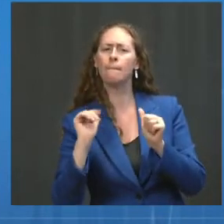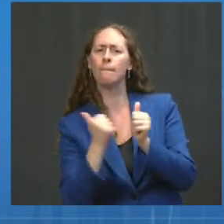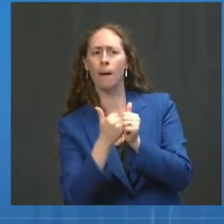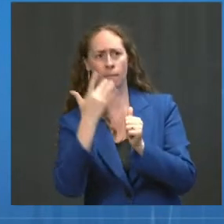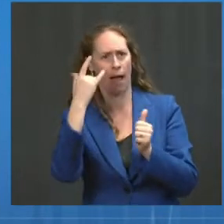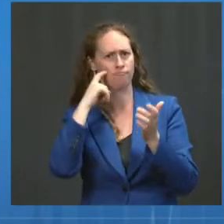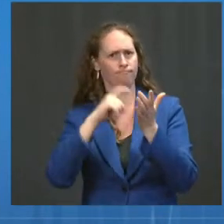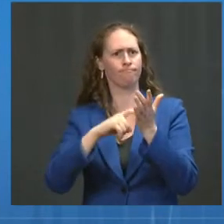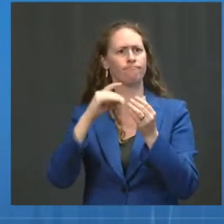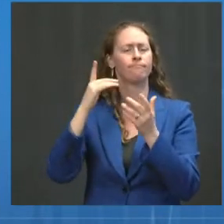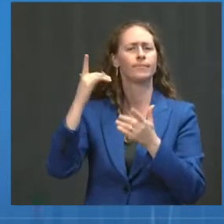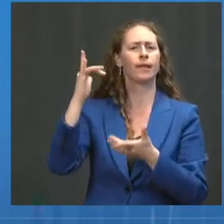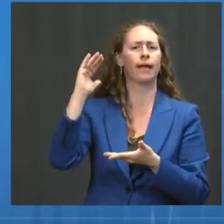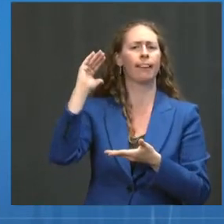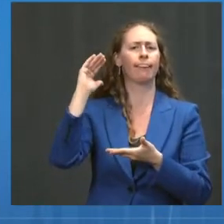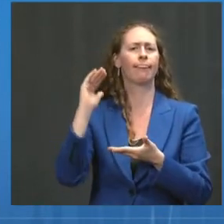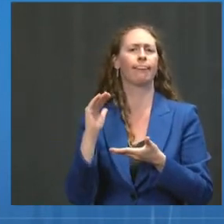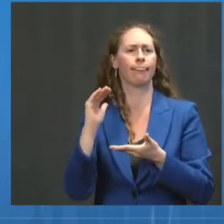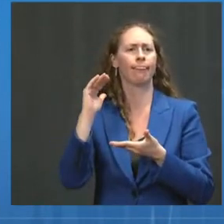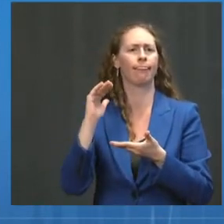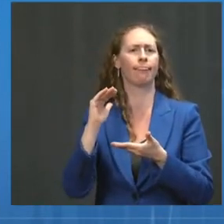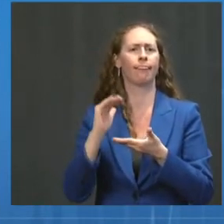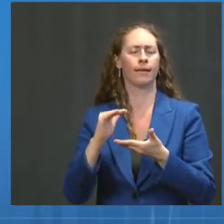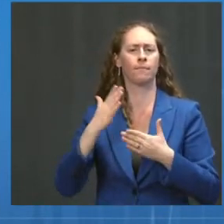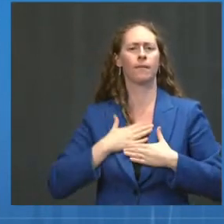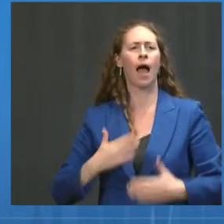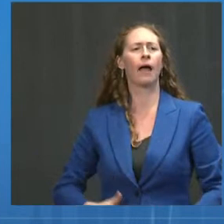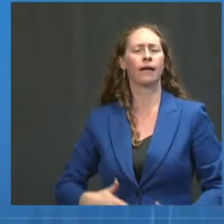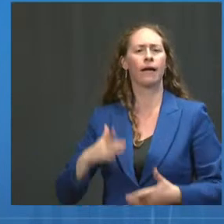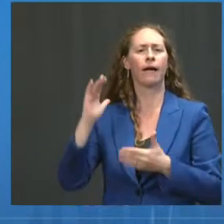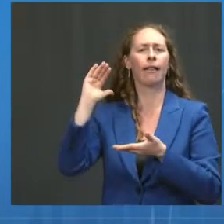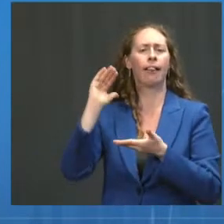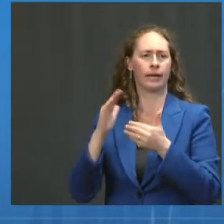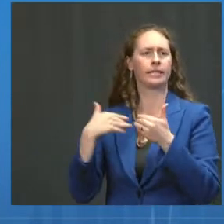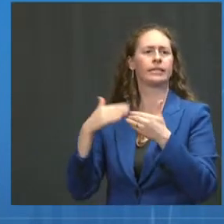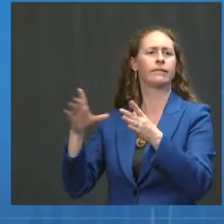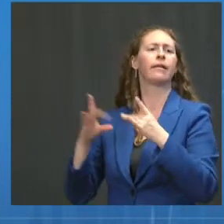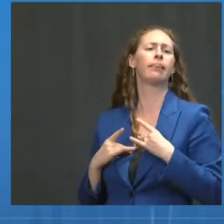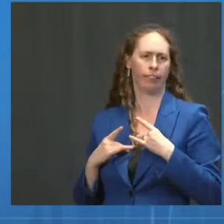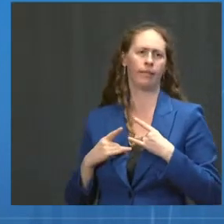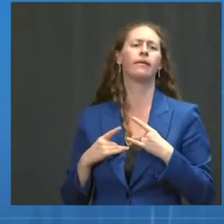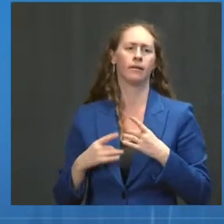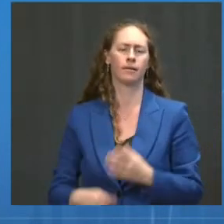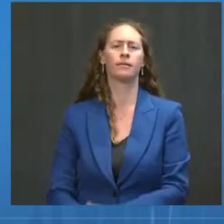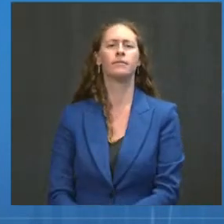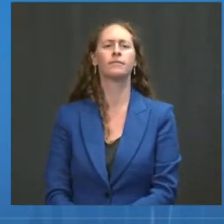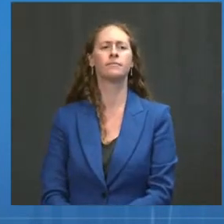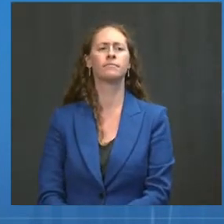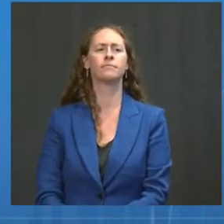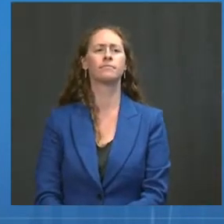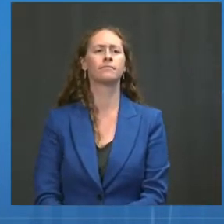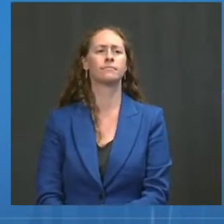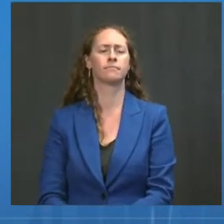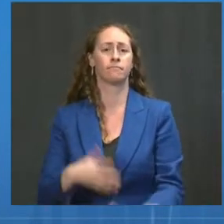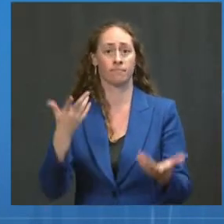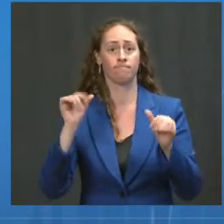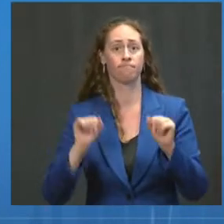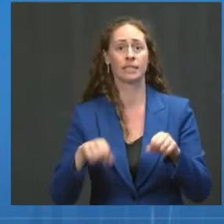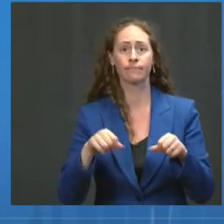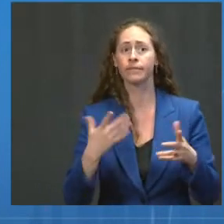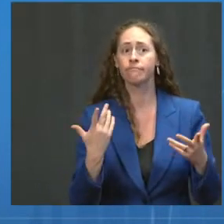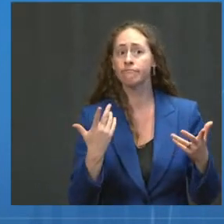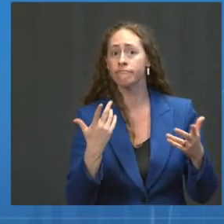which could lead to reduced protection against severe disease, hospitalization, and death. That is why today